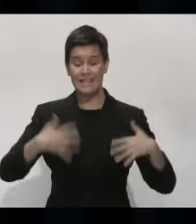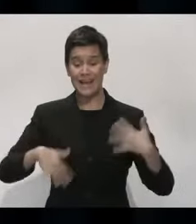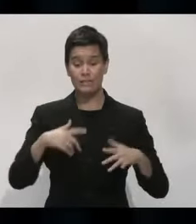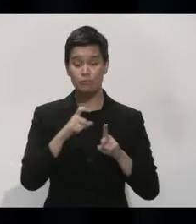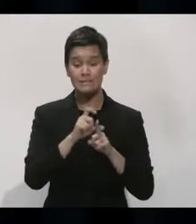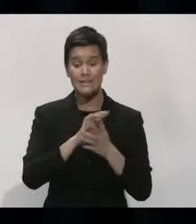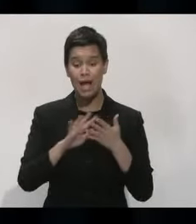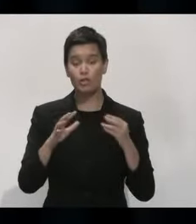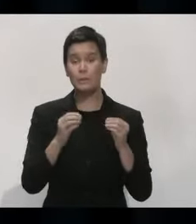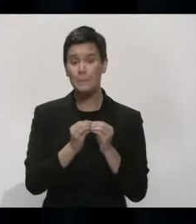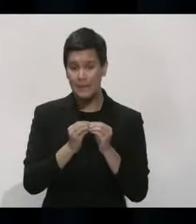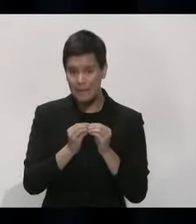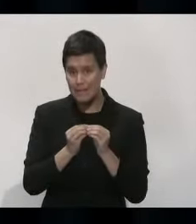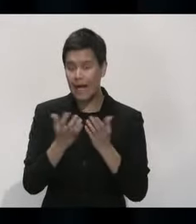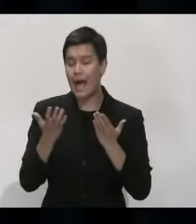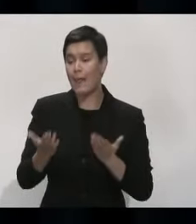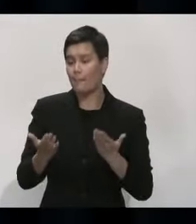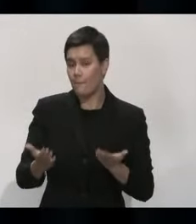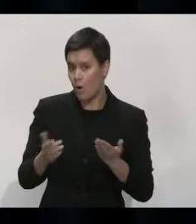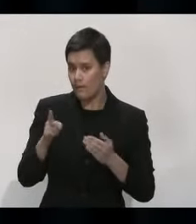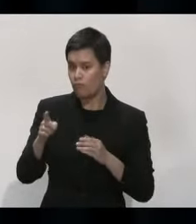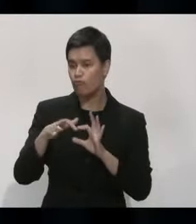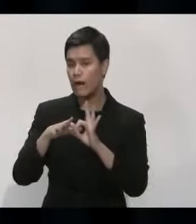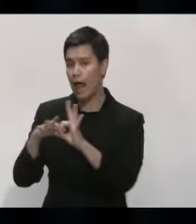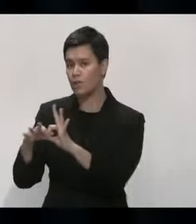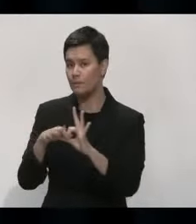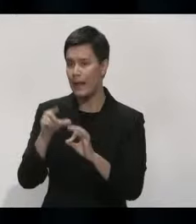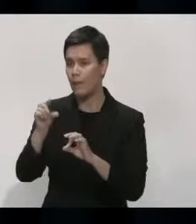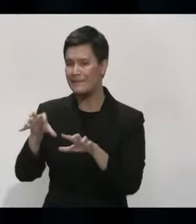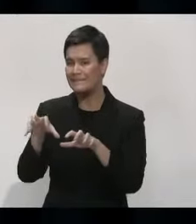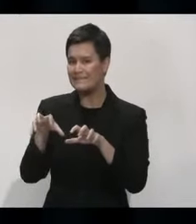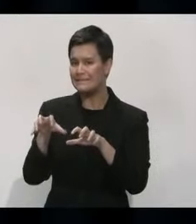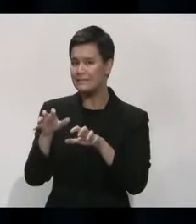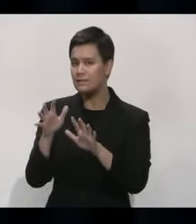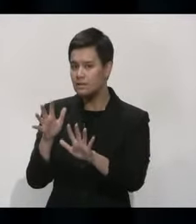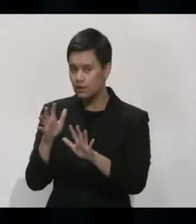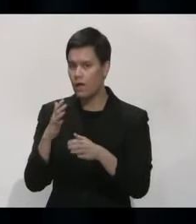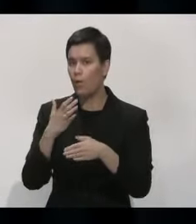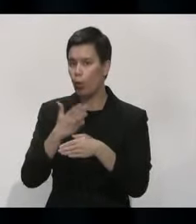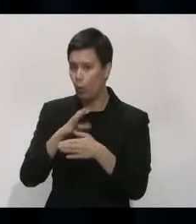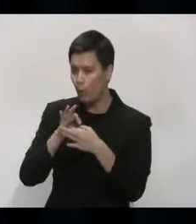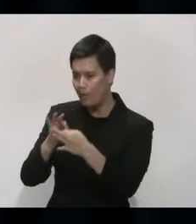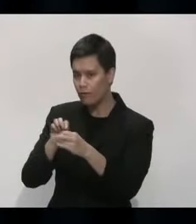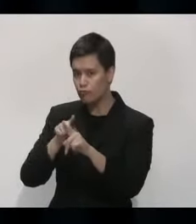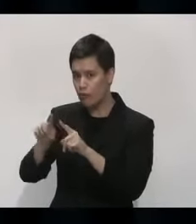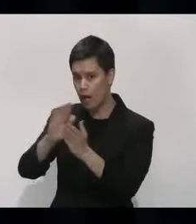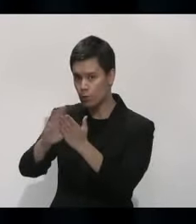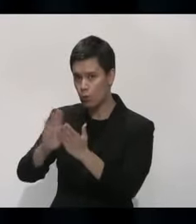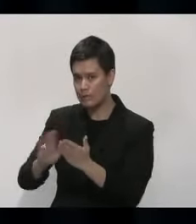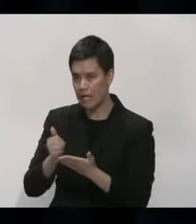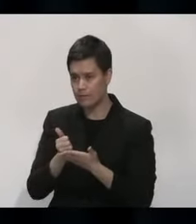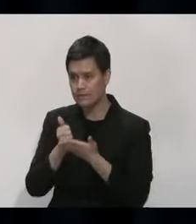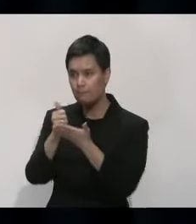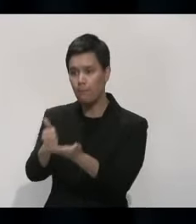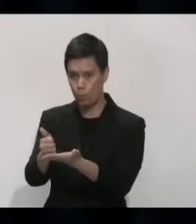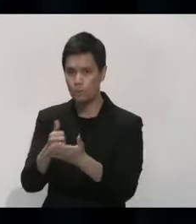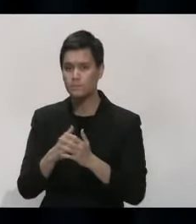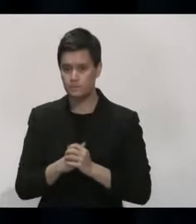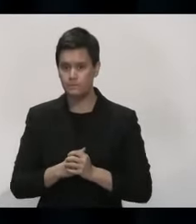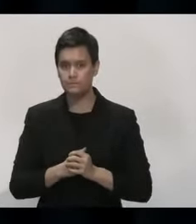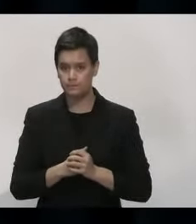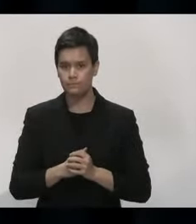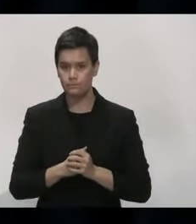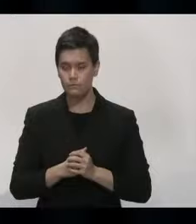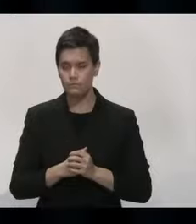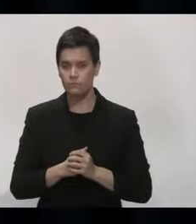relationships down there at the moment, and that's something that I'm very conscious of, something that we're working to try and support the resolution of. And what's the